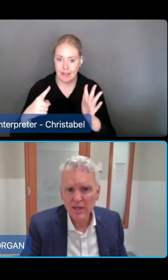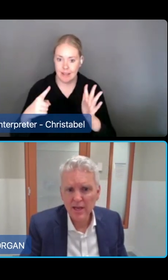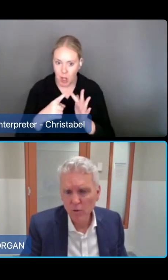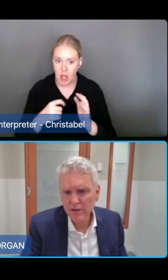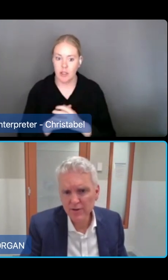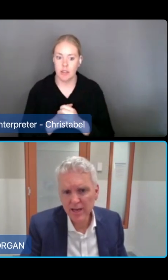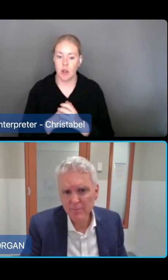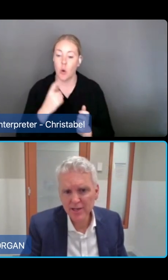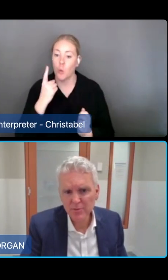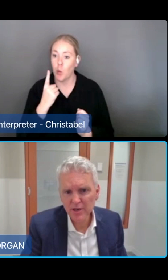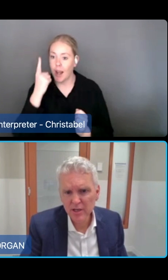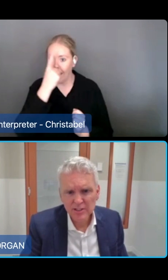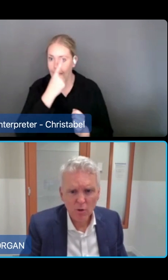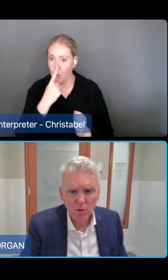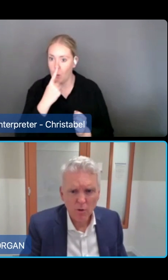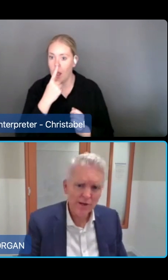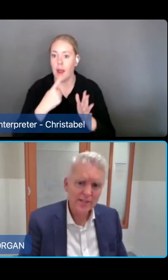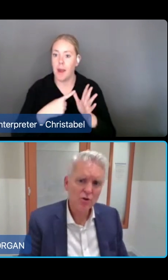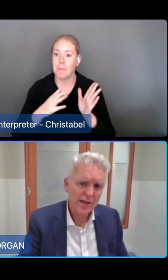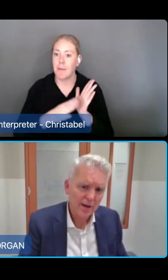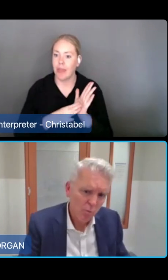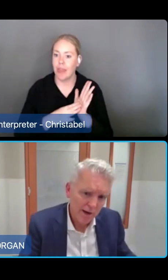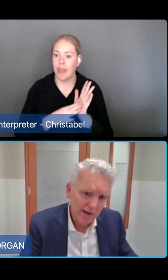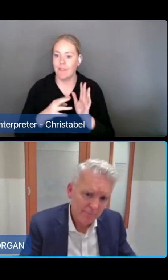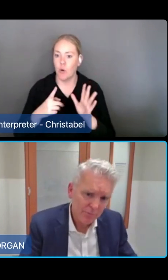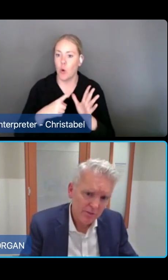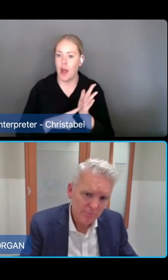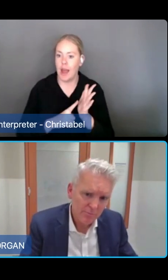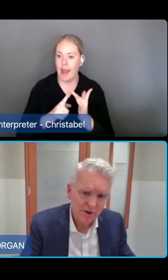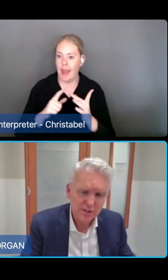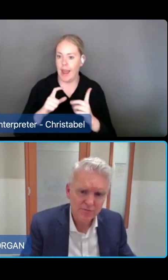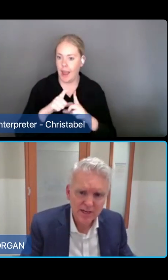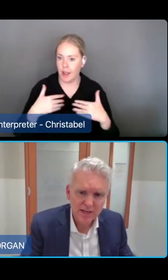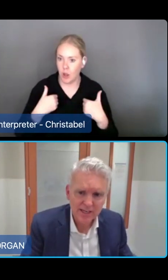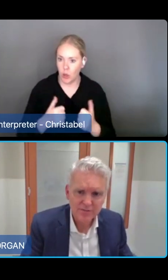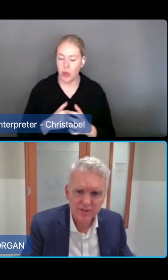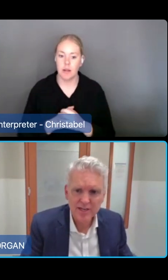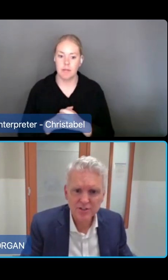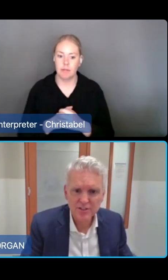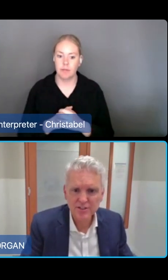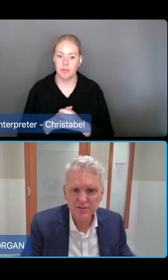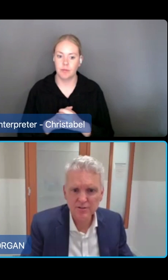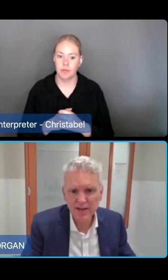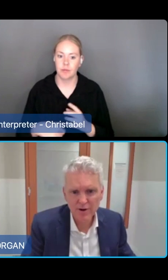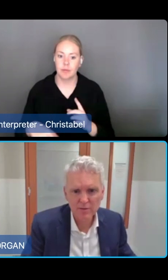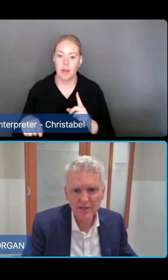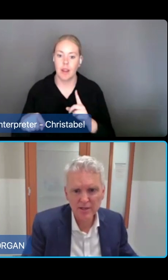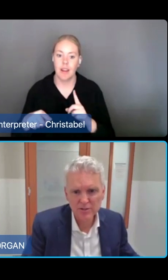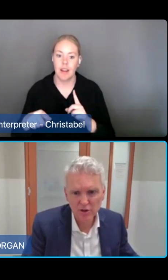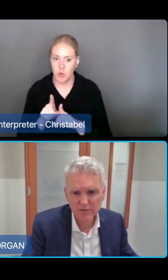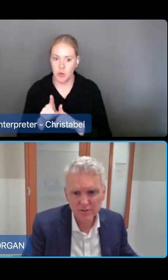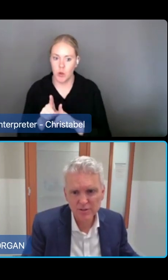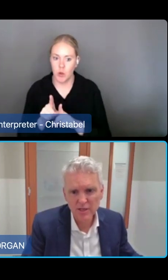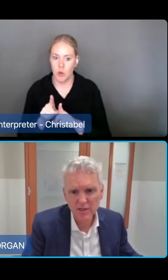an hour a week of care management. So what we're doing is looking at where the personas fit in the classification system and how the recommended